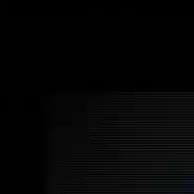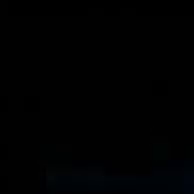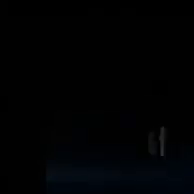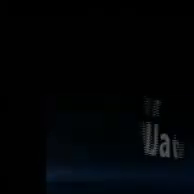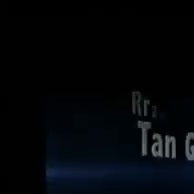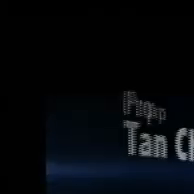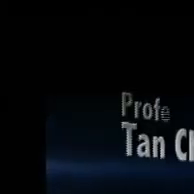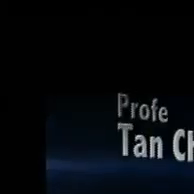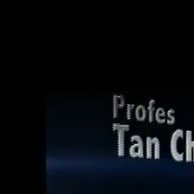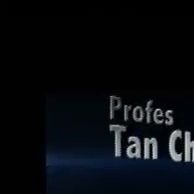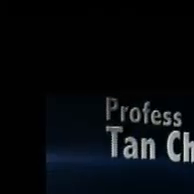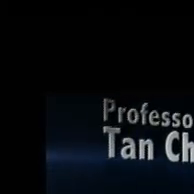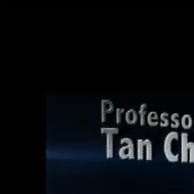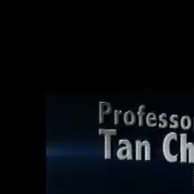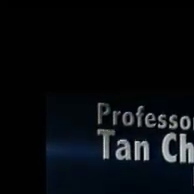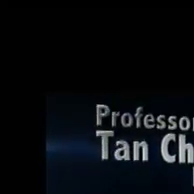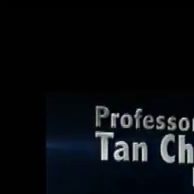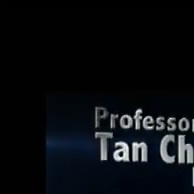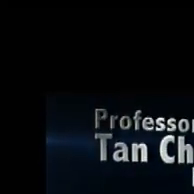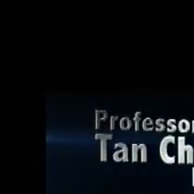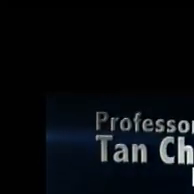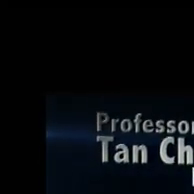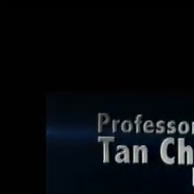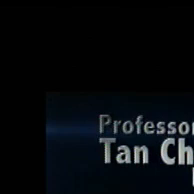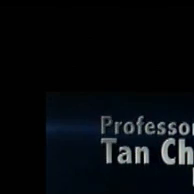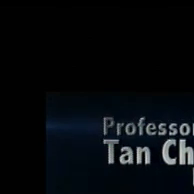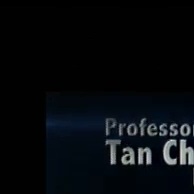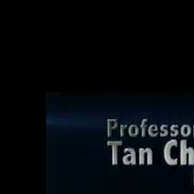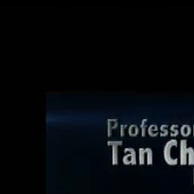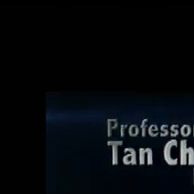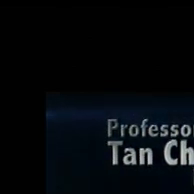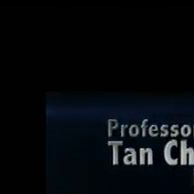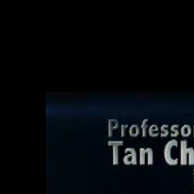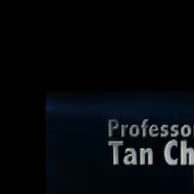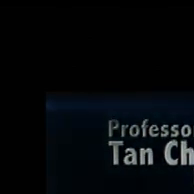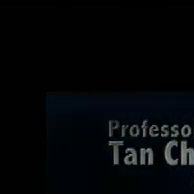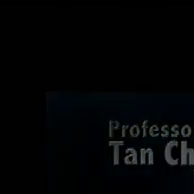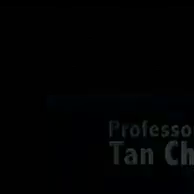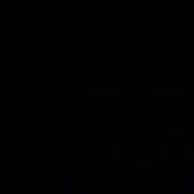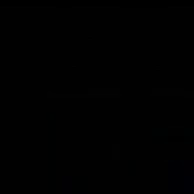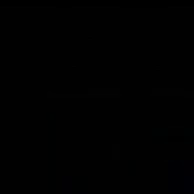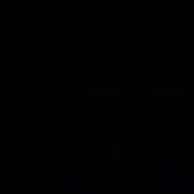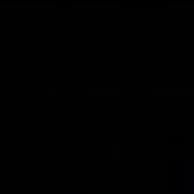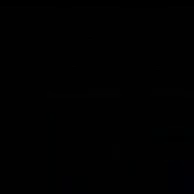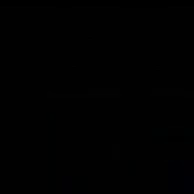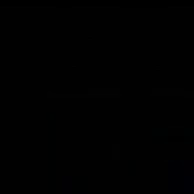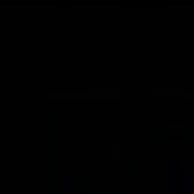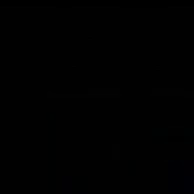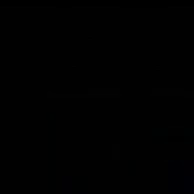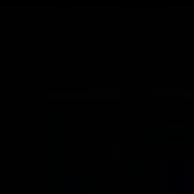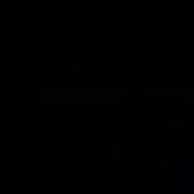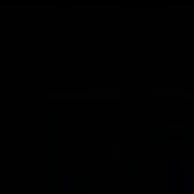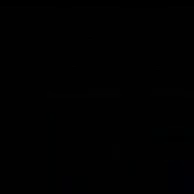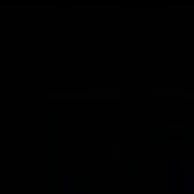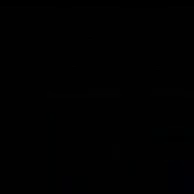them opportunities to learn how to be effective in many cross-cultural settings. And we do this by creating a very diverse